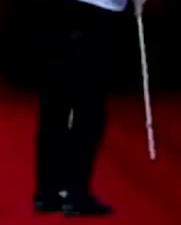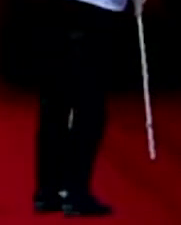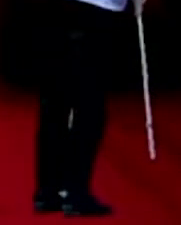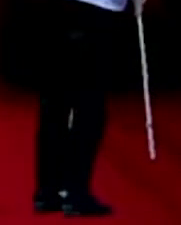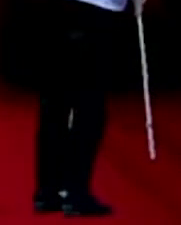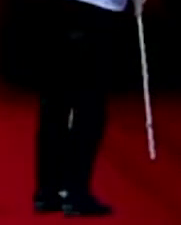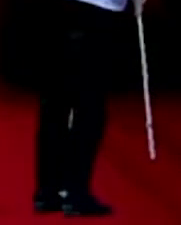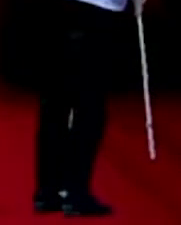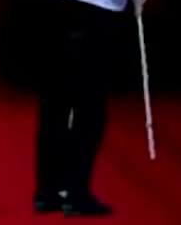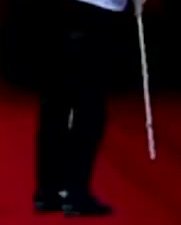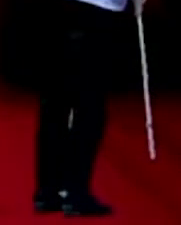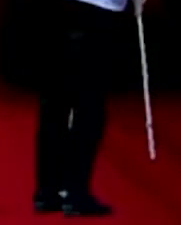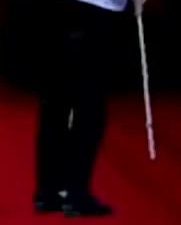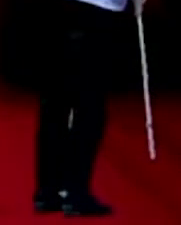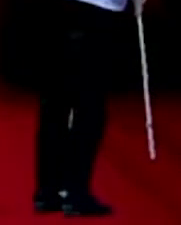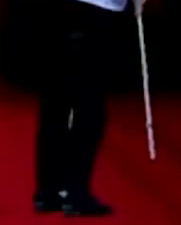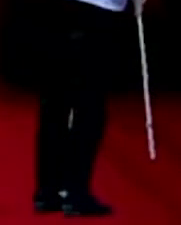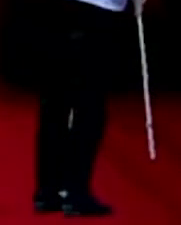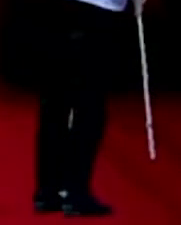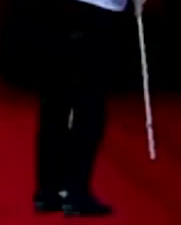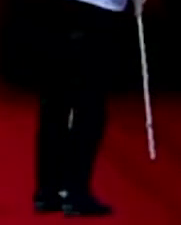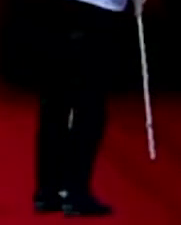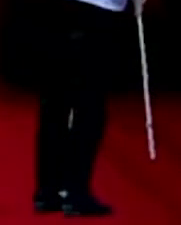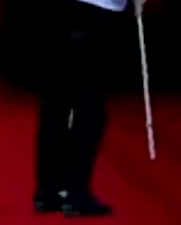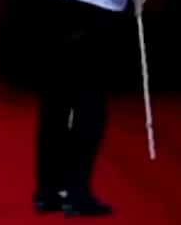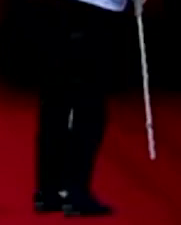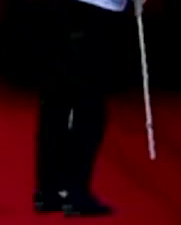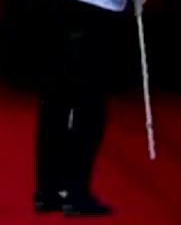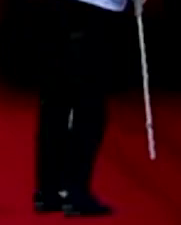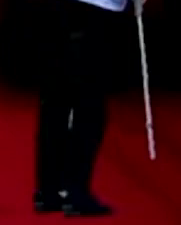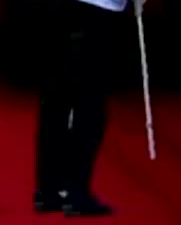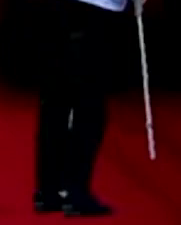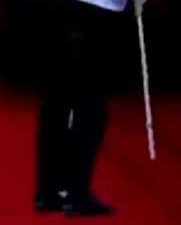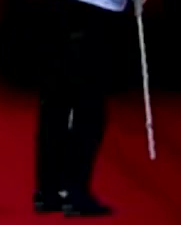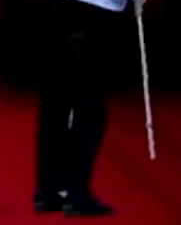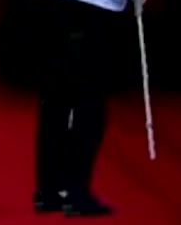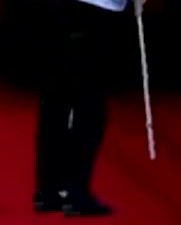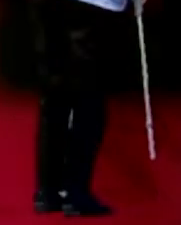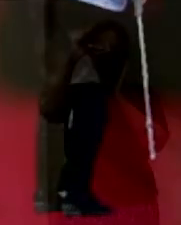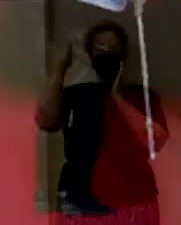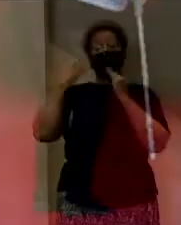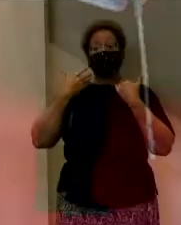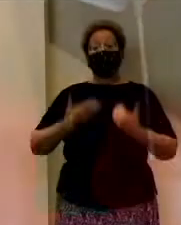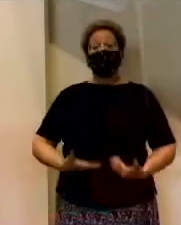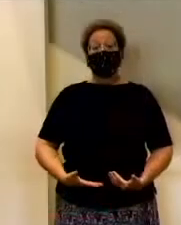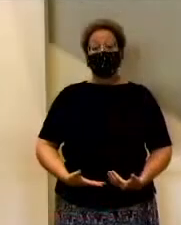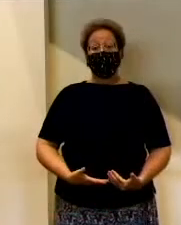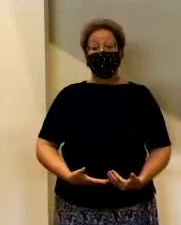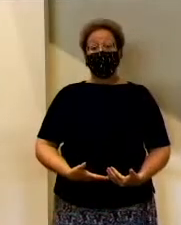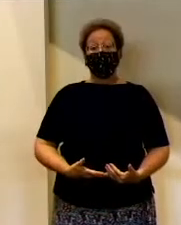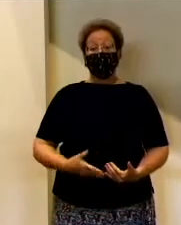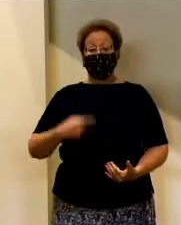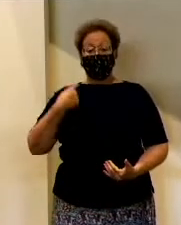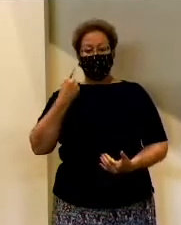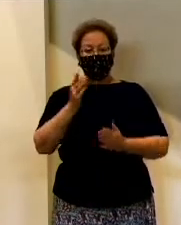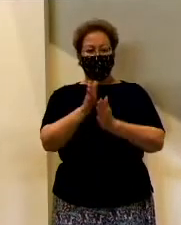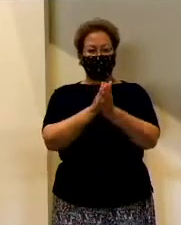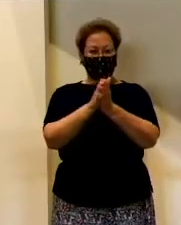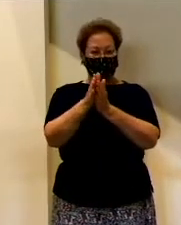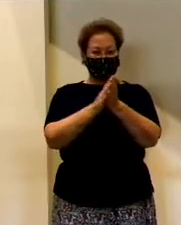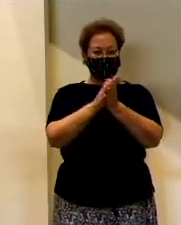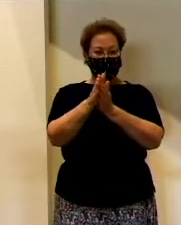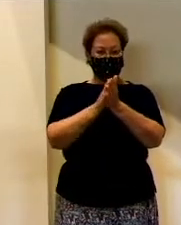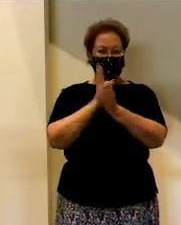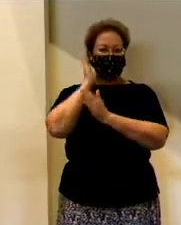humble state into conformity with the body of his glory. We get to look forward